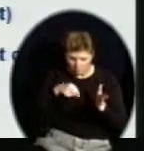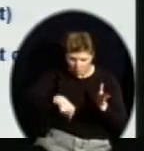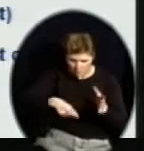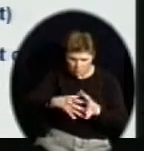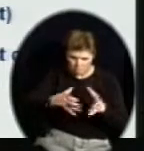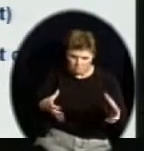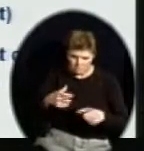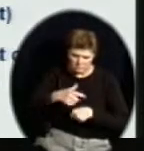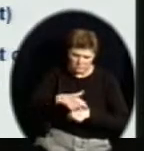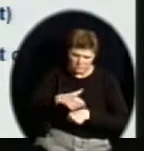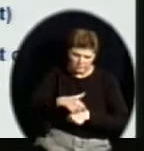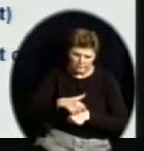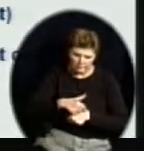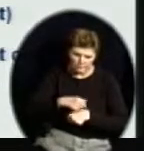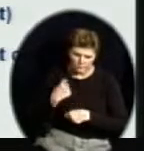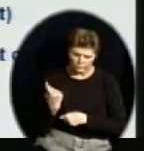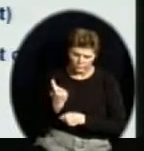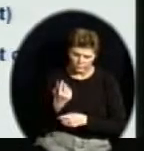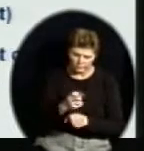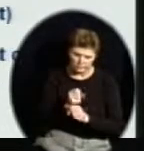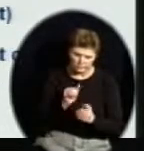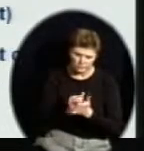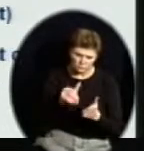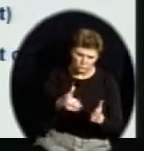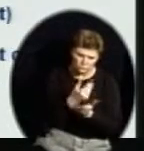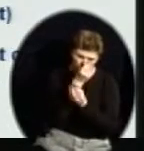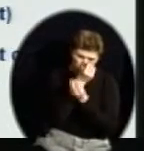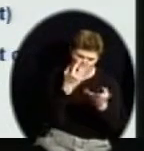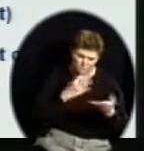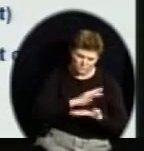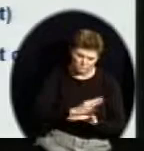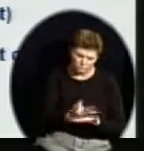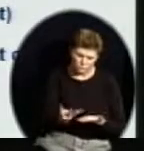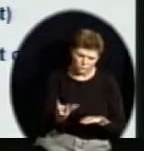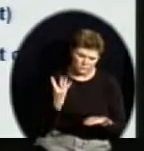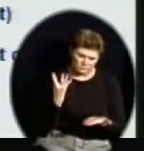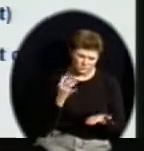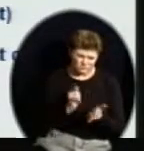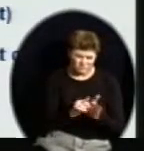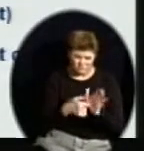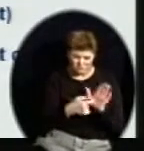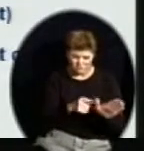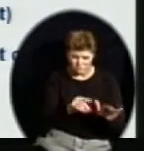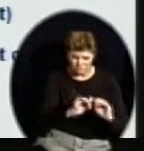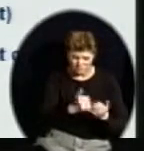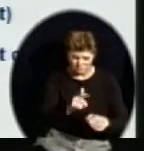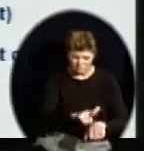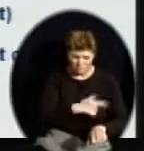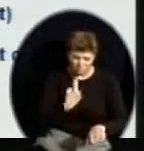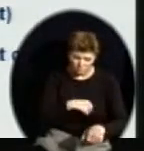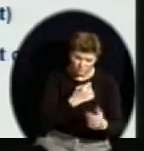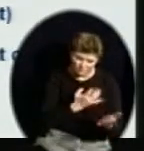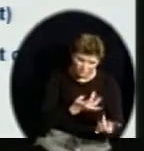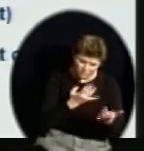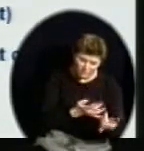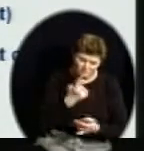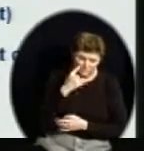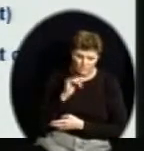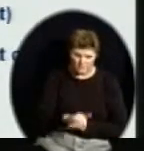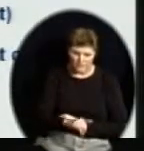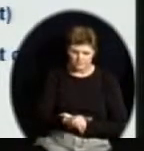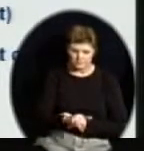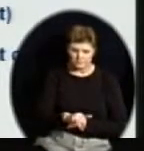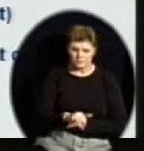weeks ago. So my staff and I are beginning to navigate the new regulations for IDEA. ADA